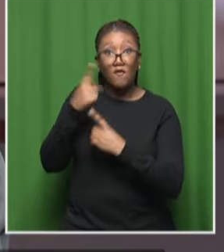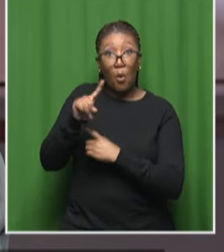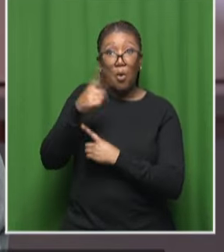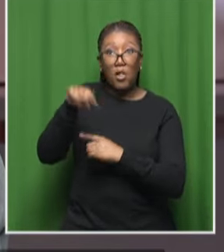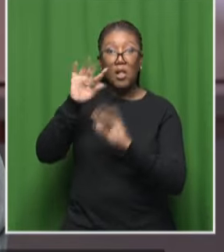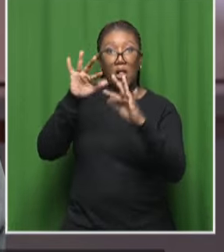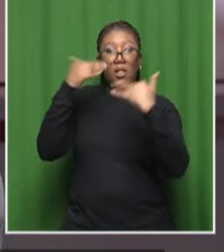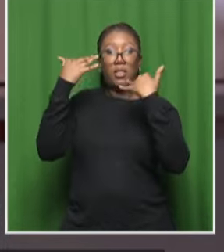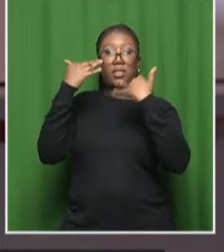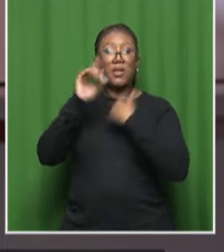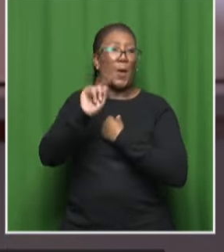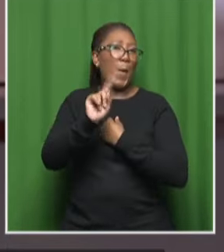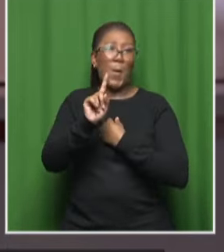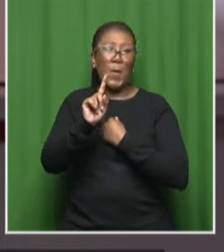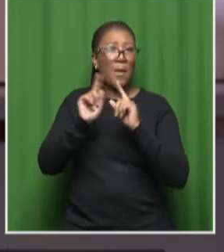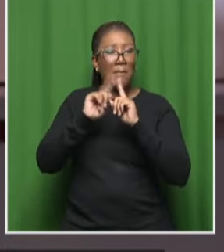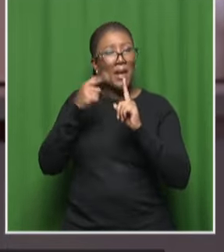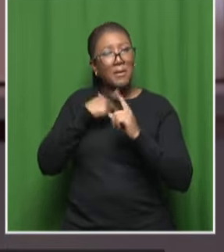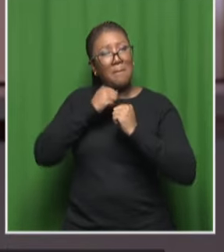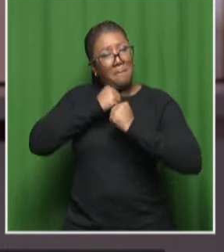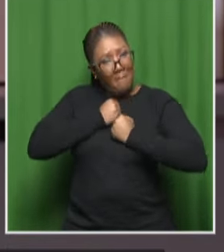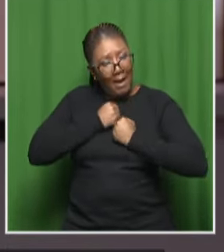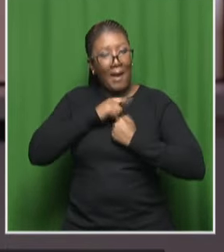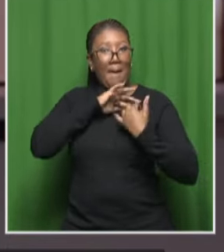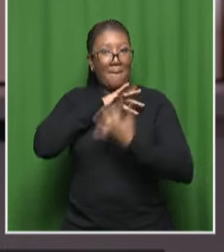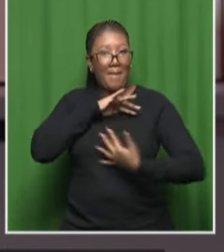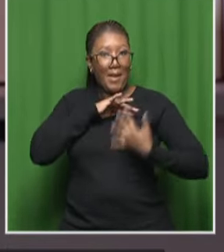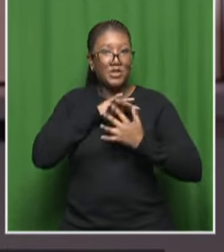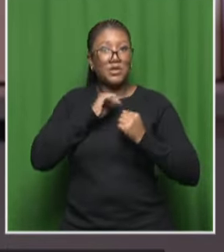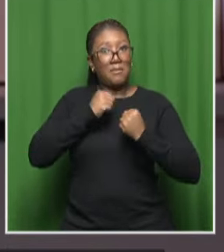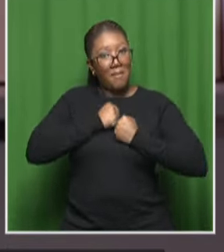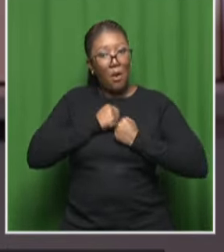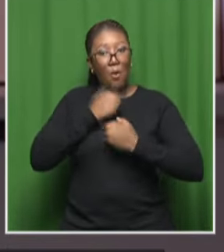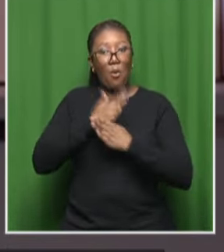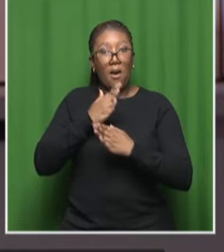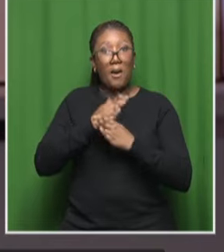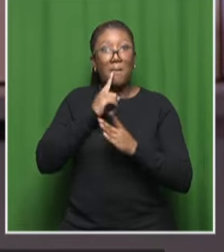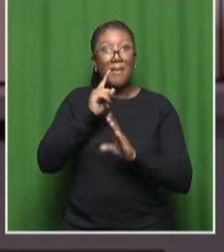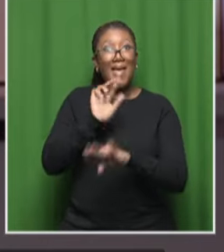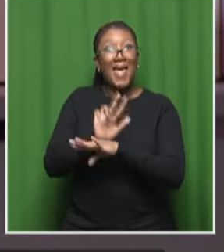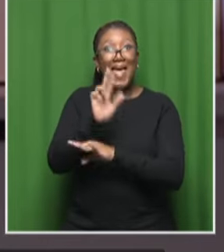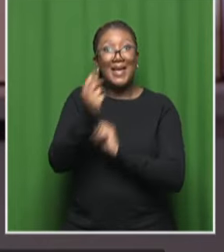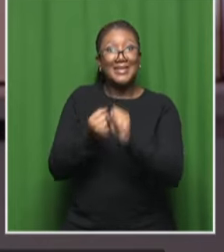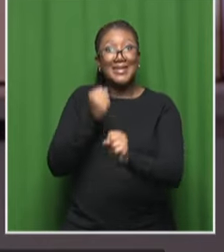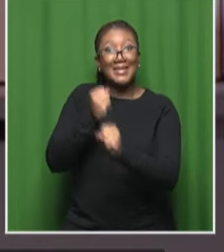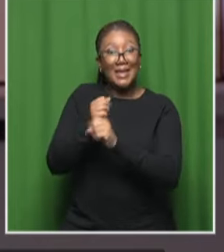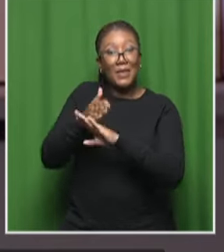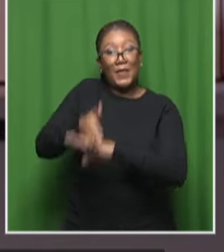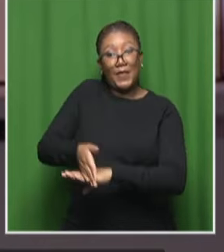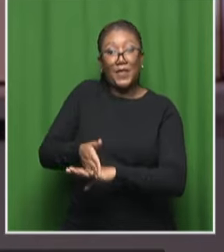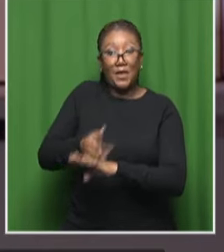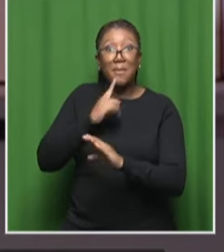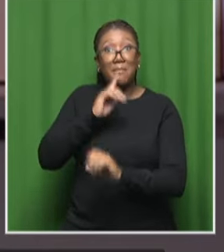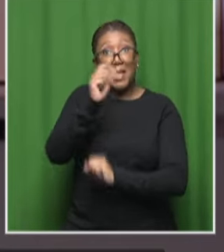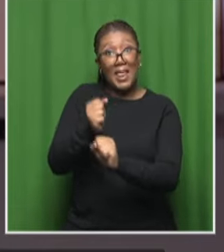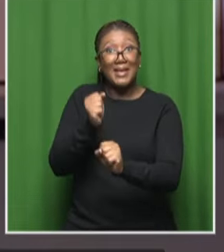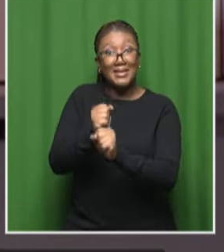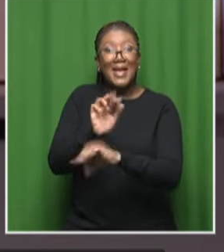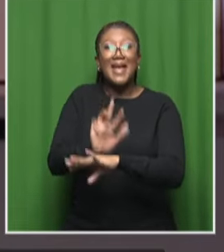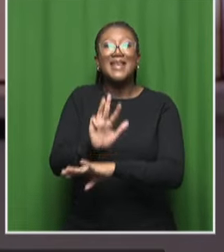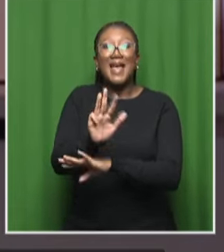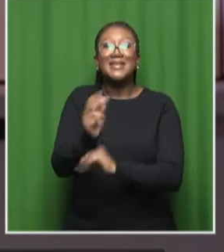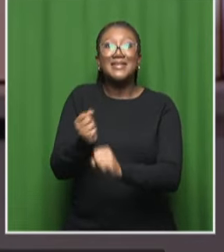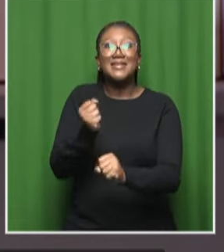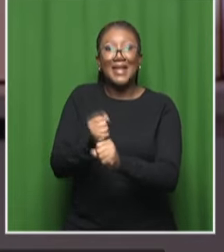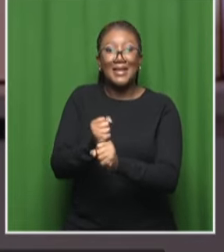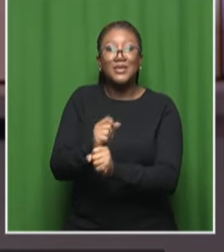the awards or for the recognition I've been doing this now for 18 years next year in our 19th year we